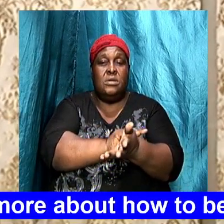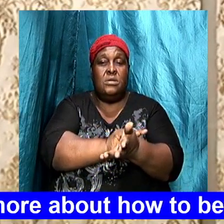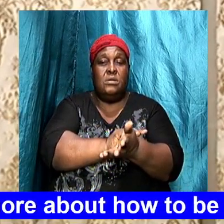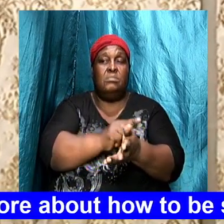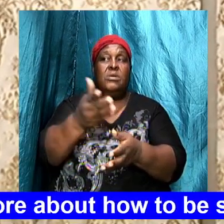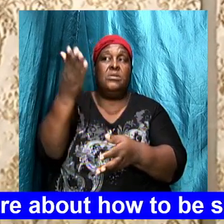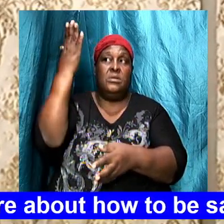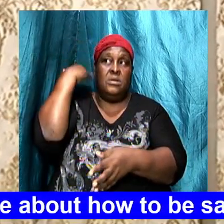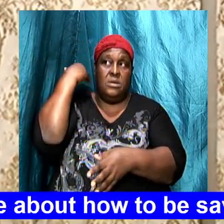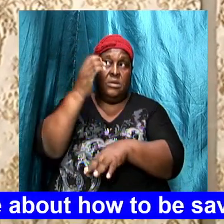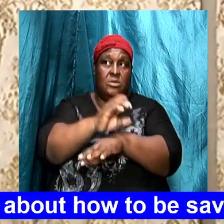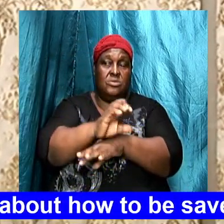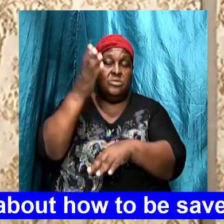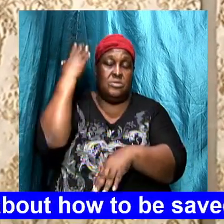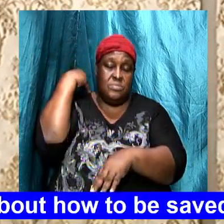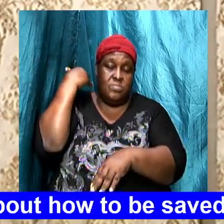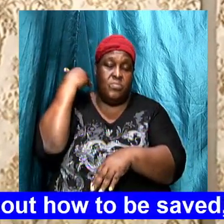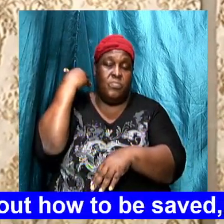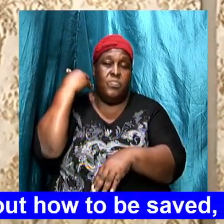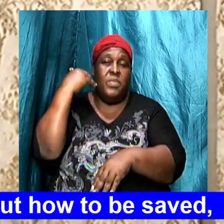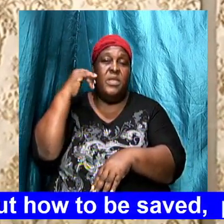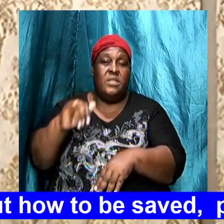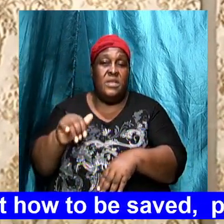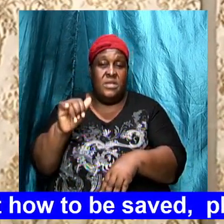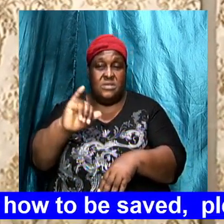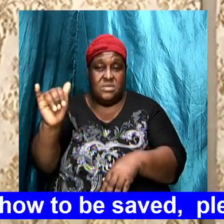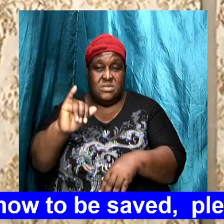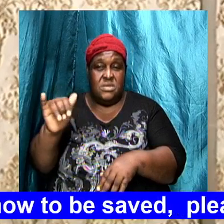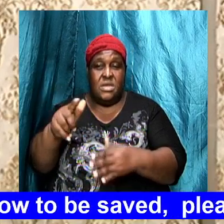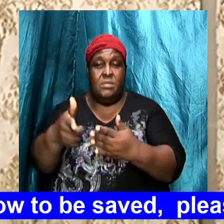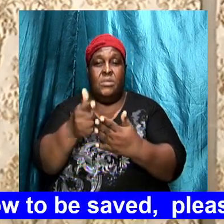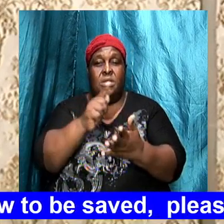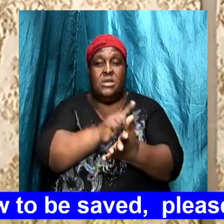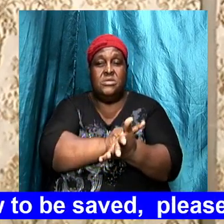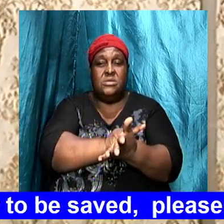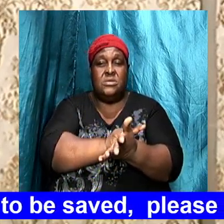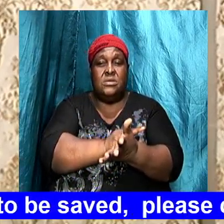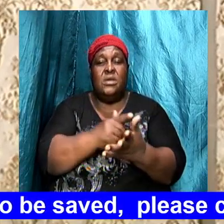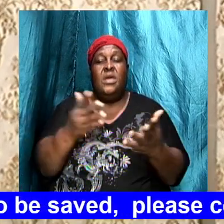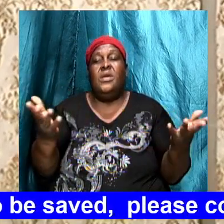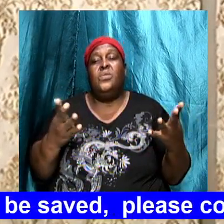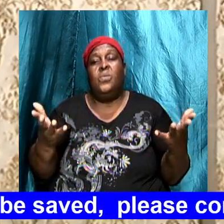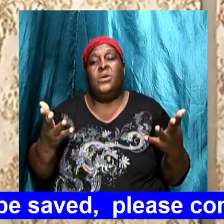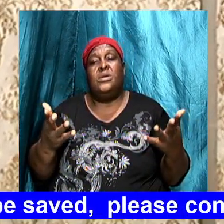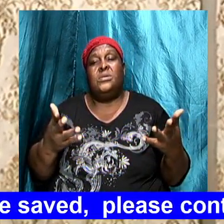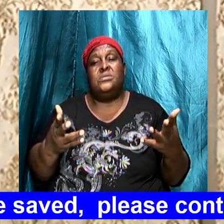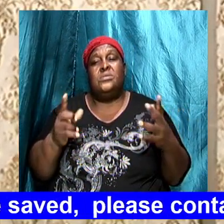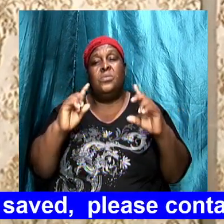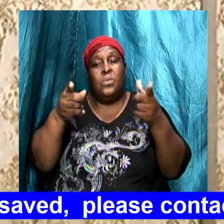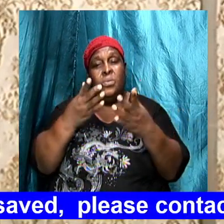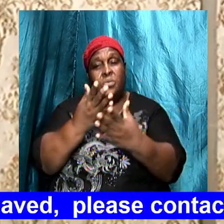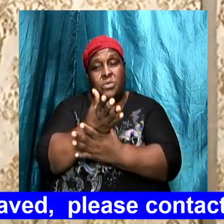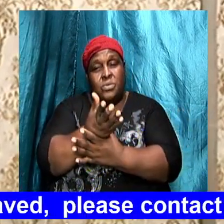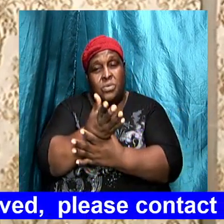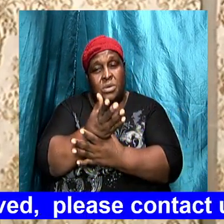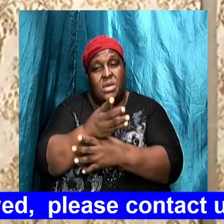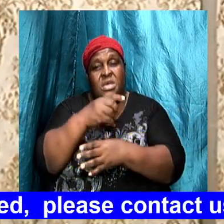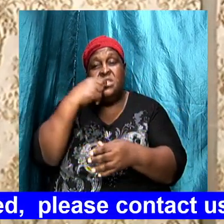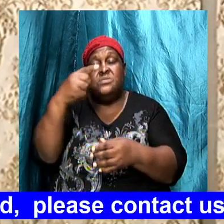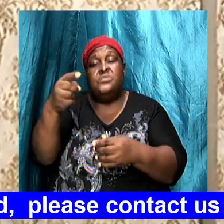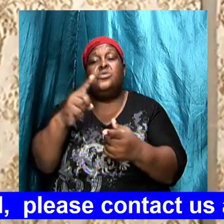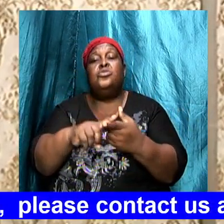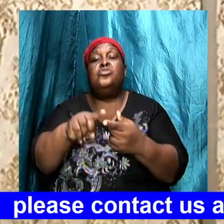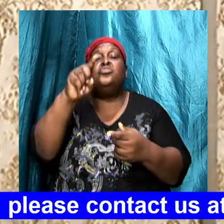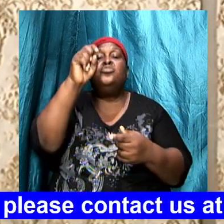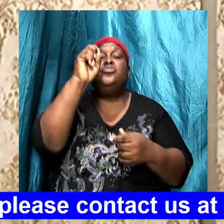Ephesus and that same letter and what we have gone through is speaking to you